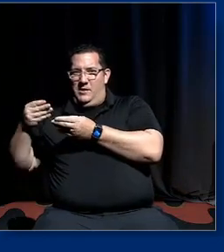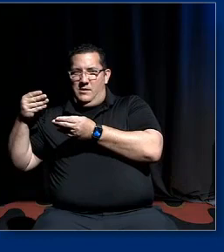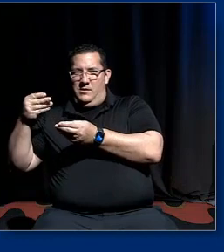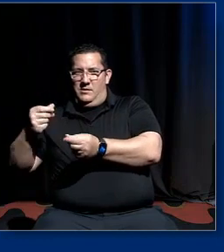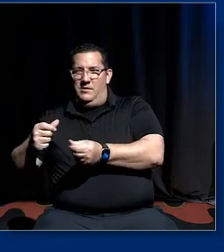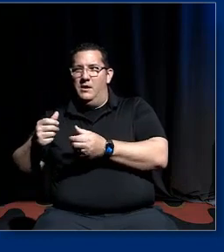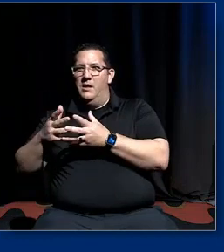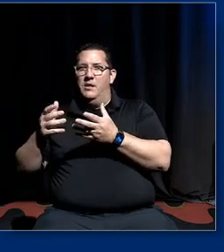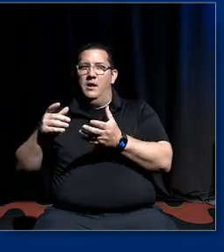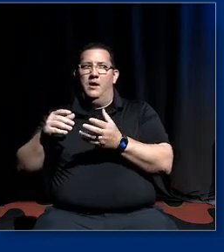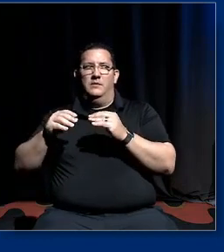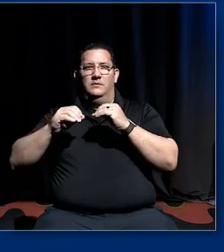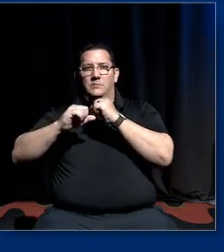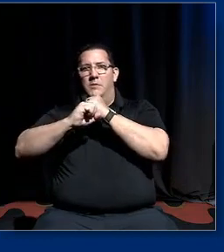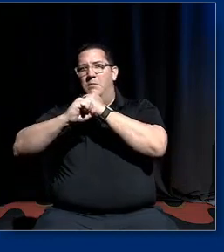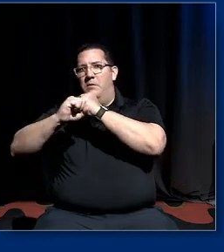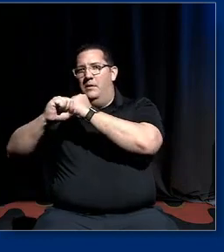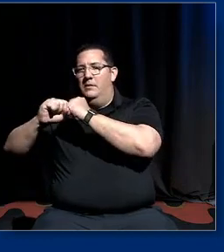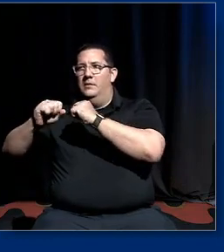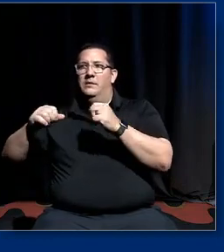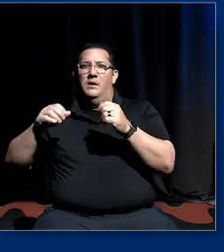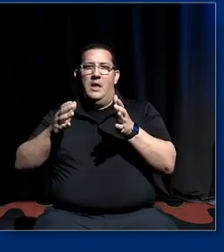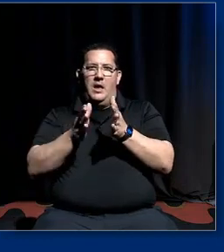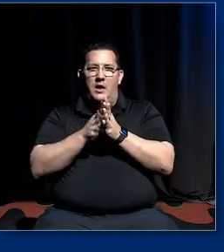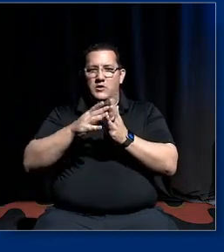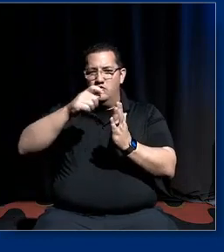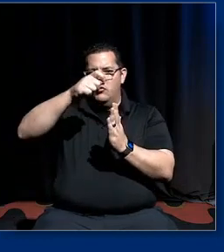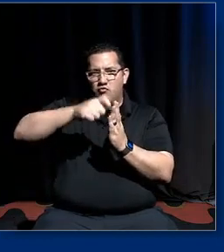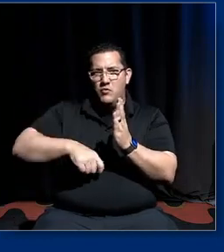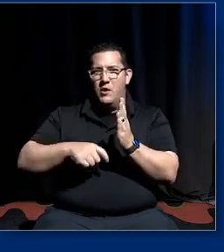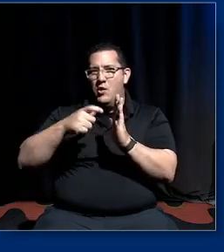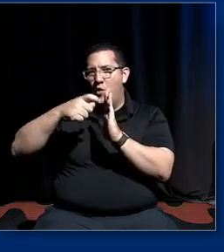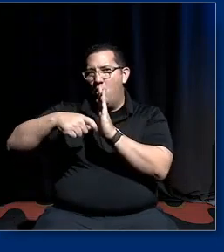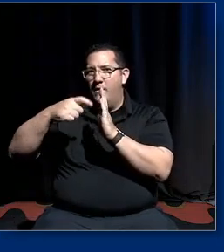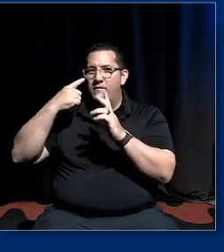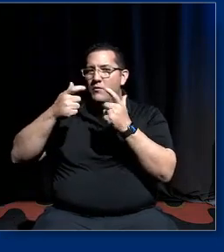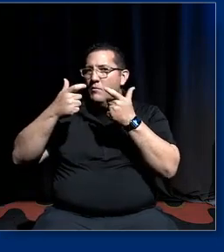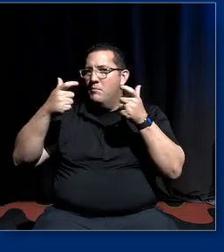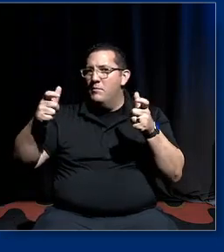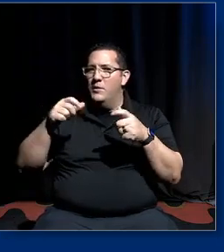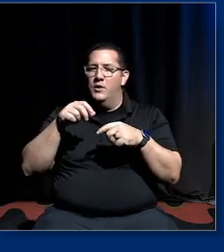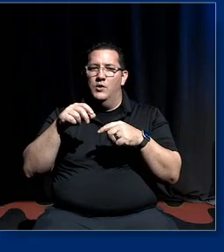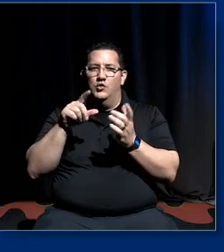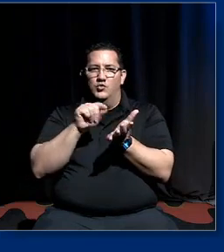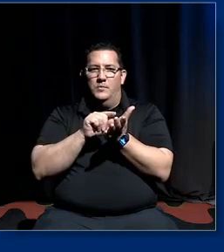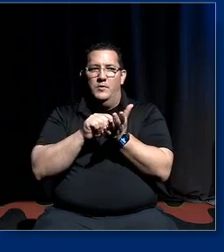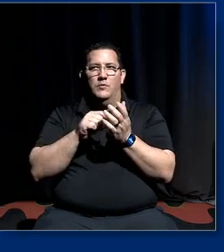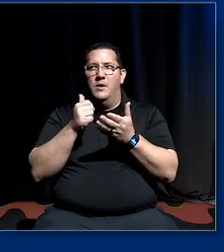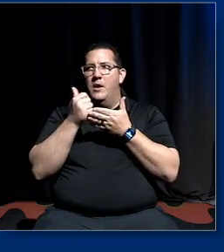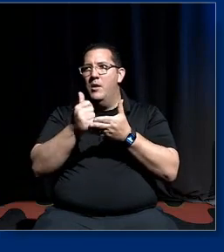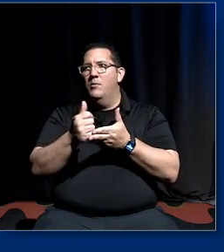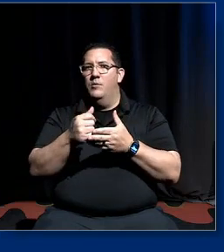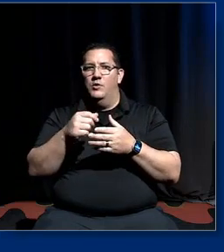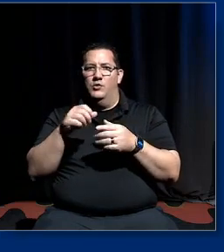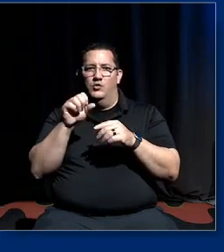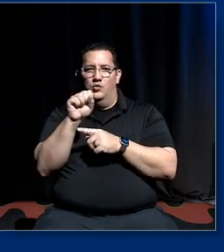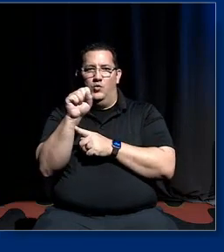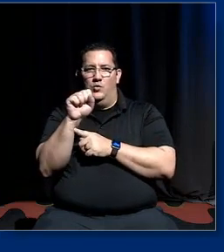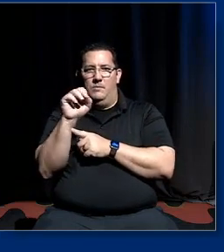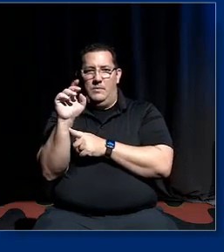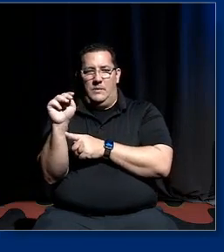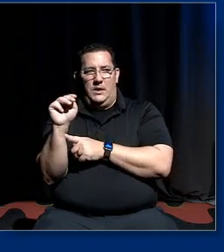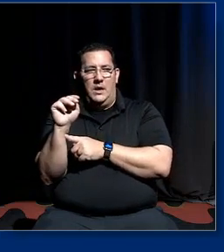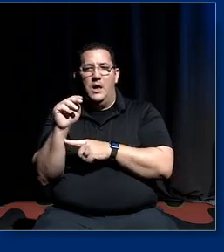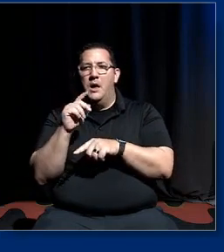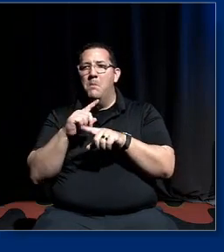publicity they're asked to write articles for big newspapers they get help on social media um but they're pretending